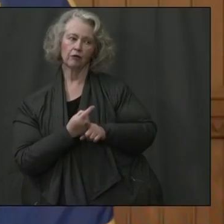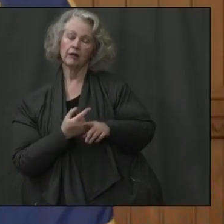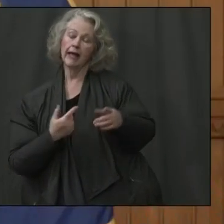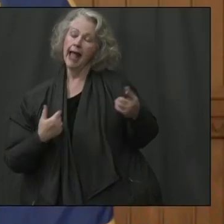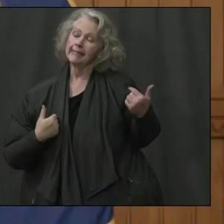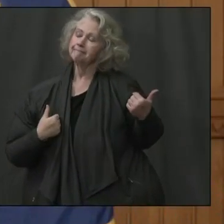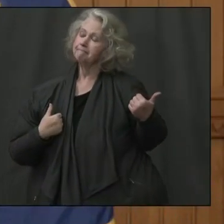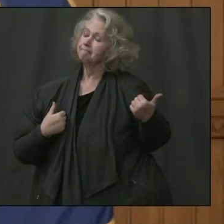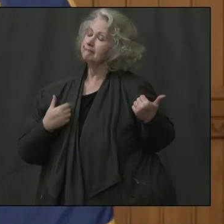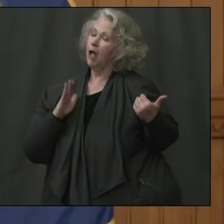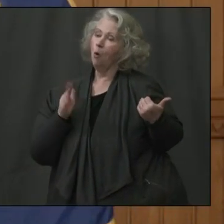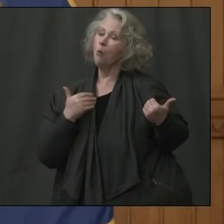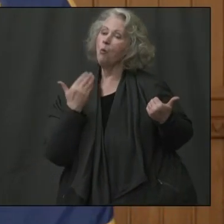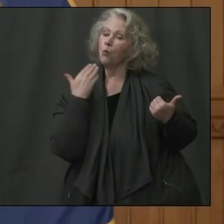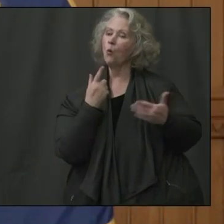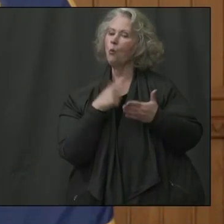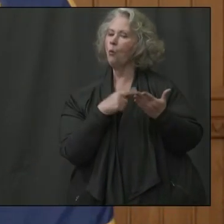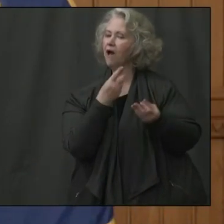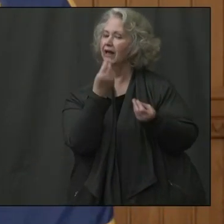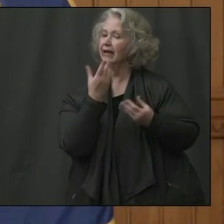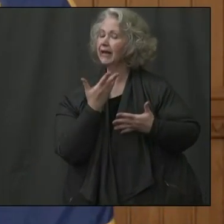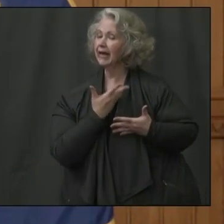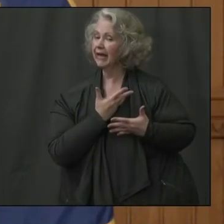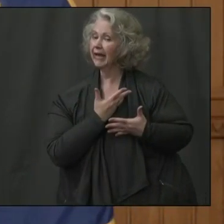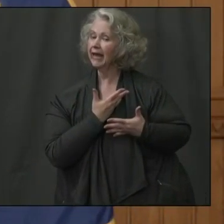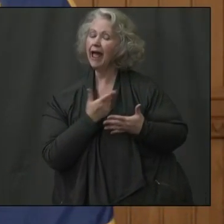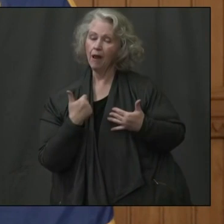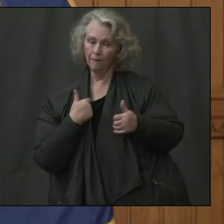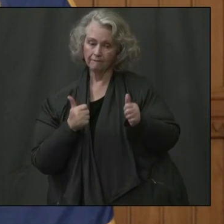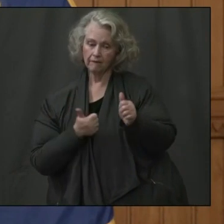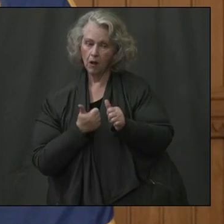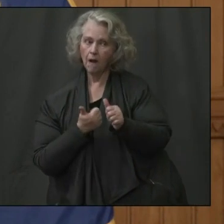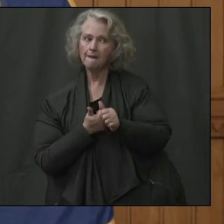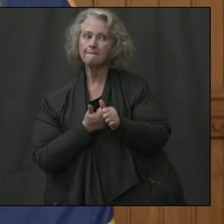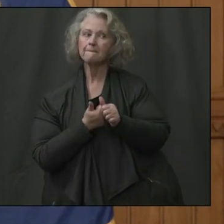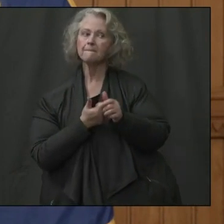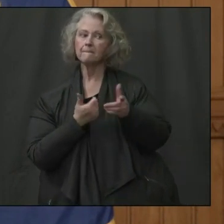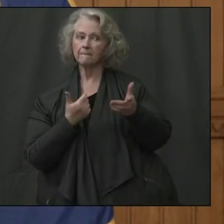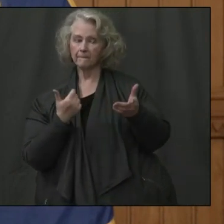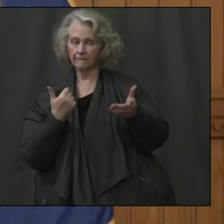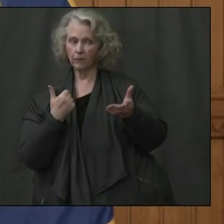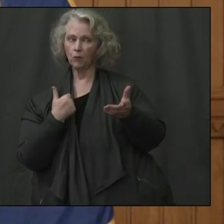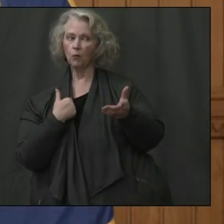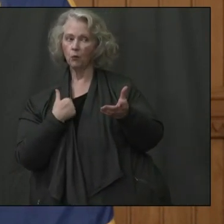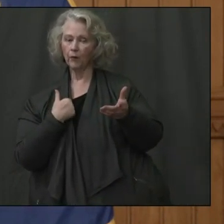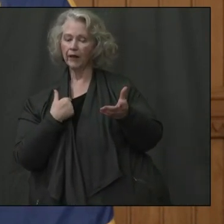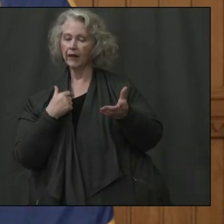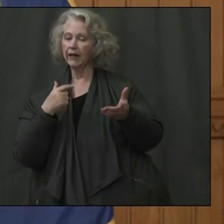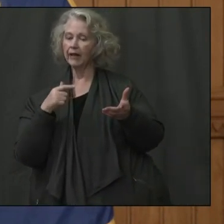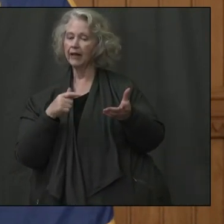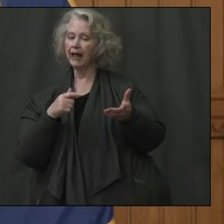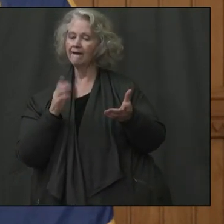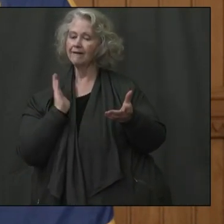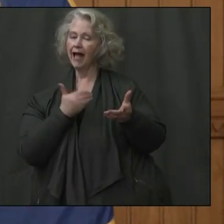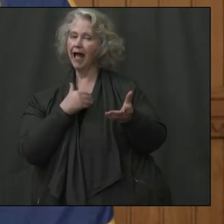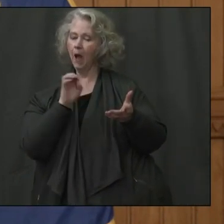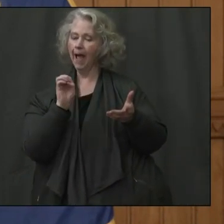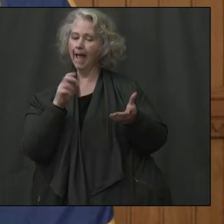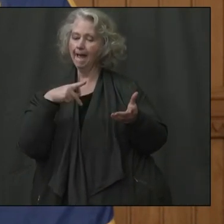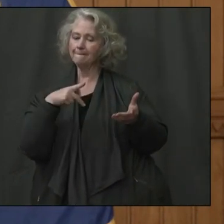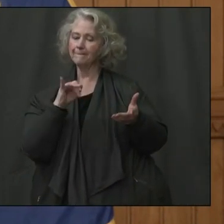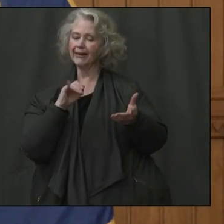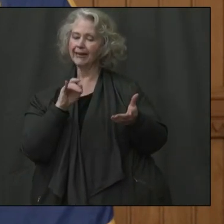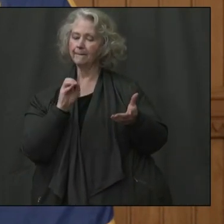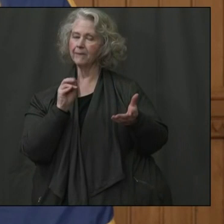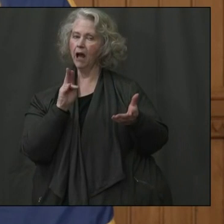we get reported to us and we do follow up. One of the key things that we're doing besides our epidemiologists at the Department of Public Health, we've signed on now with